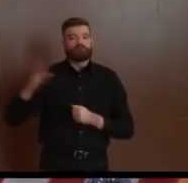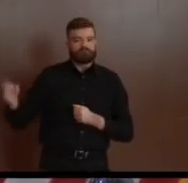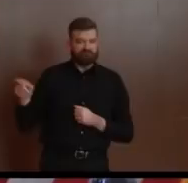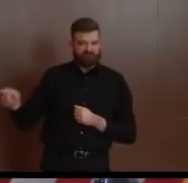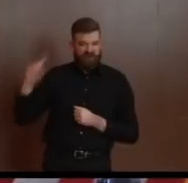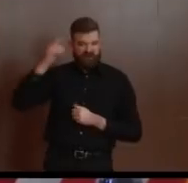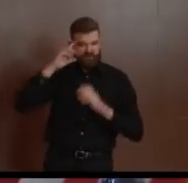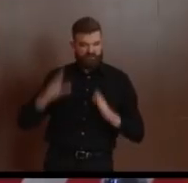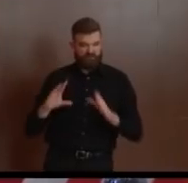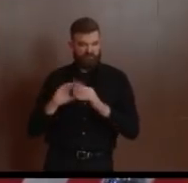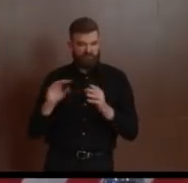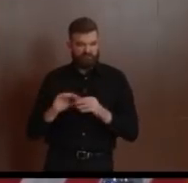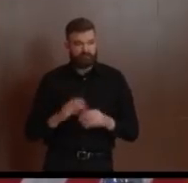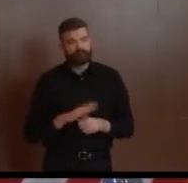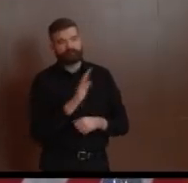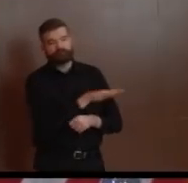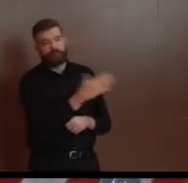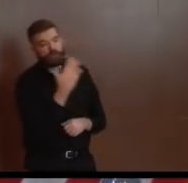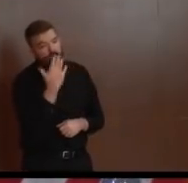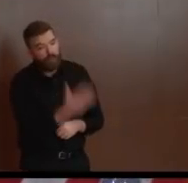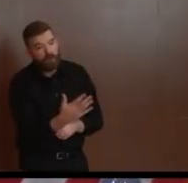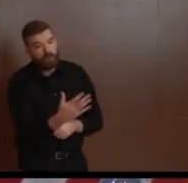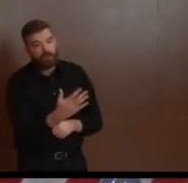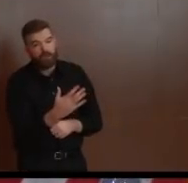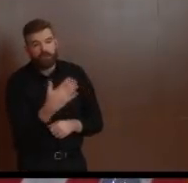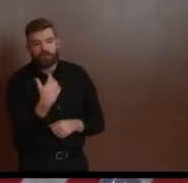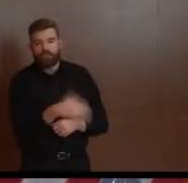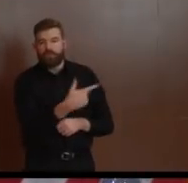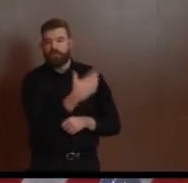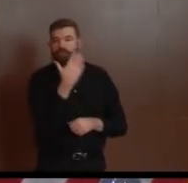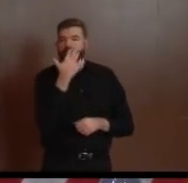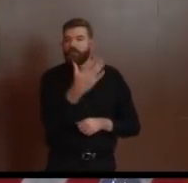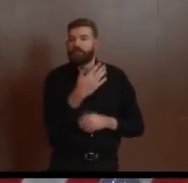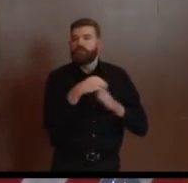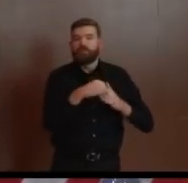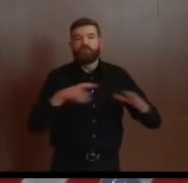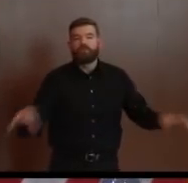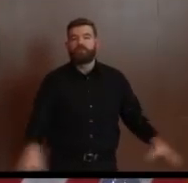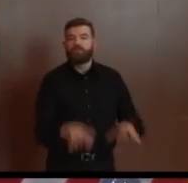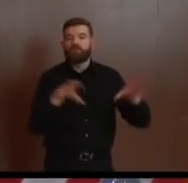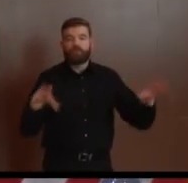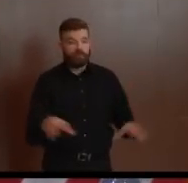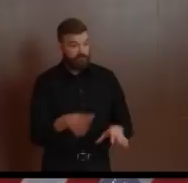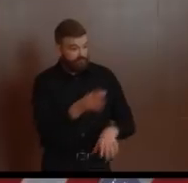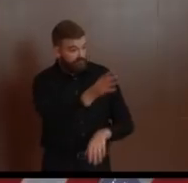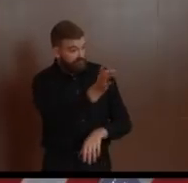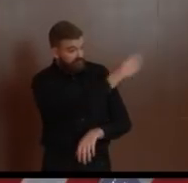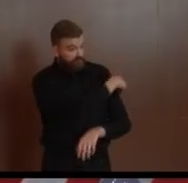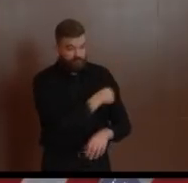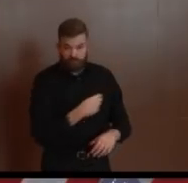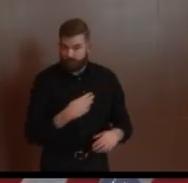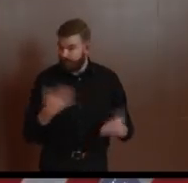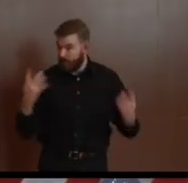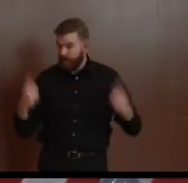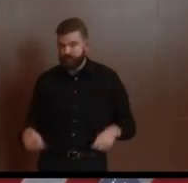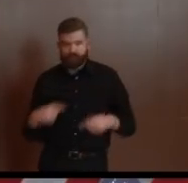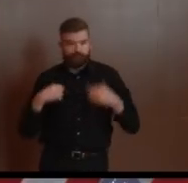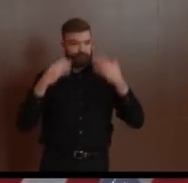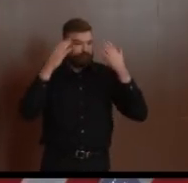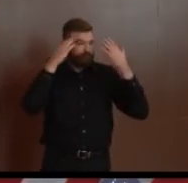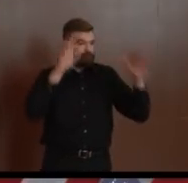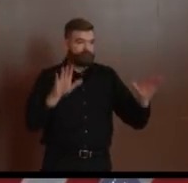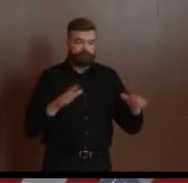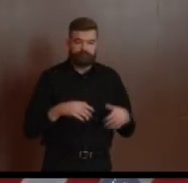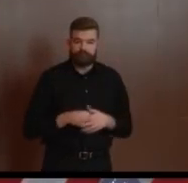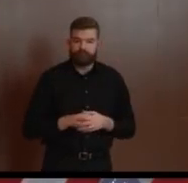without you and without your leadership, have two reactions. On the last point, as it relates to the county jail